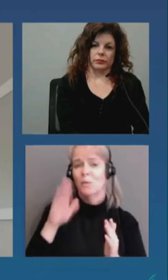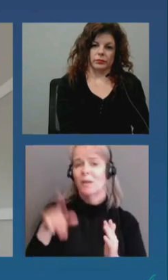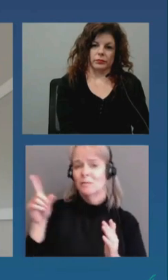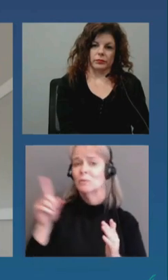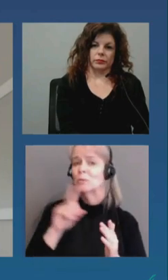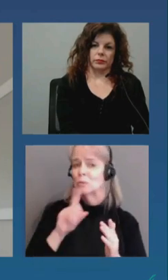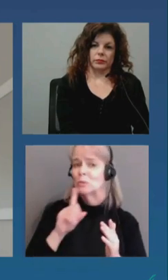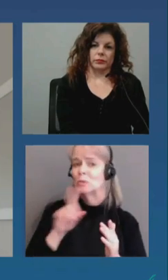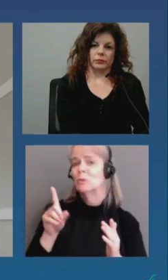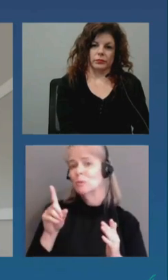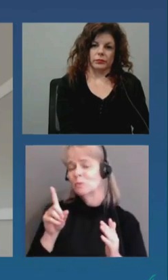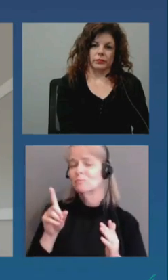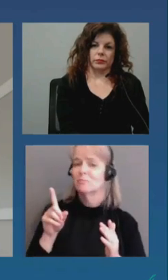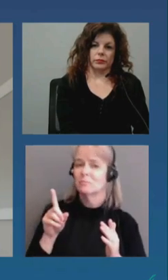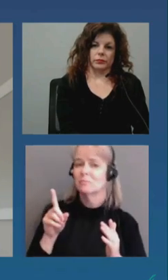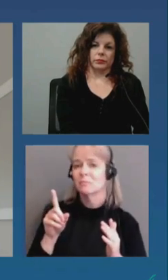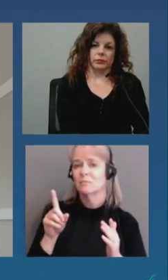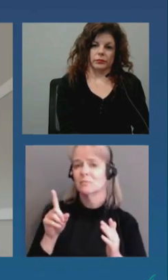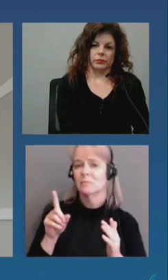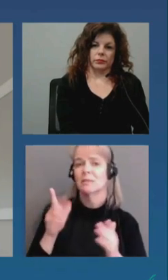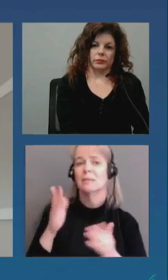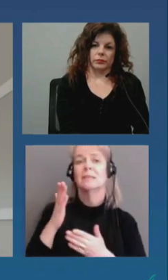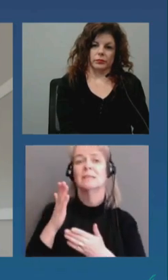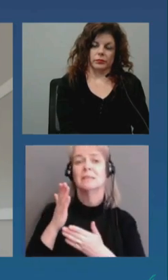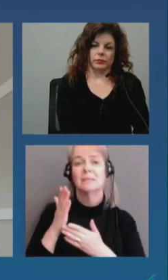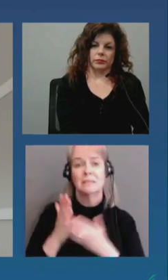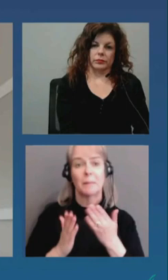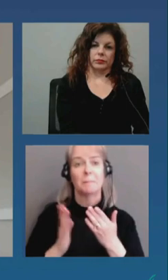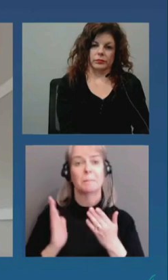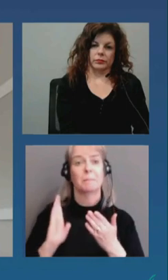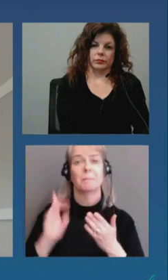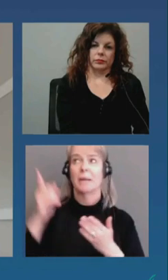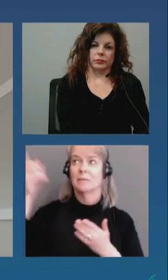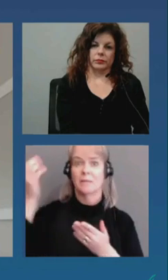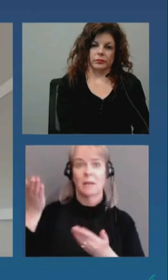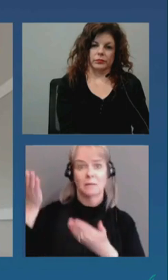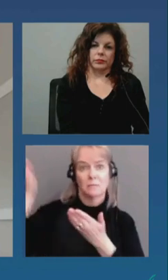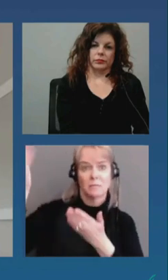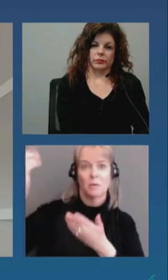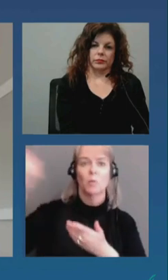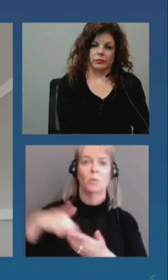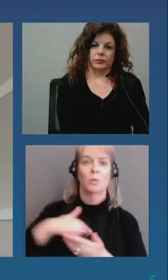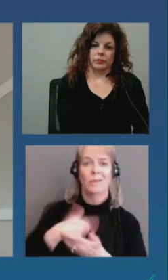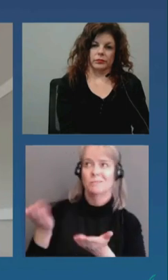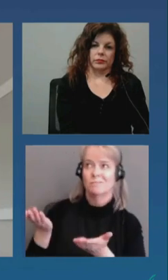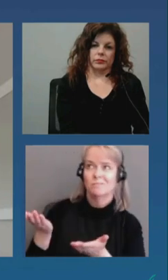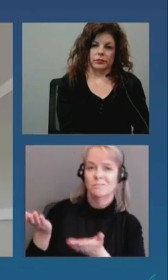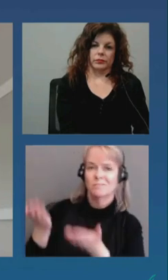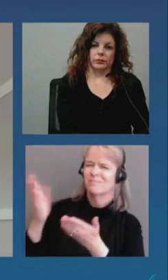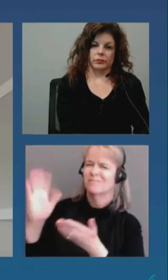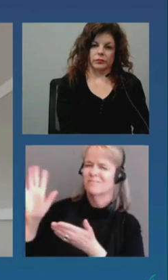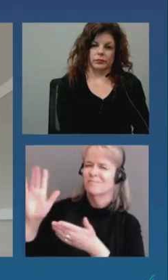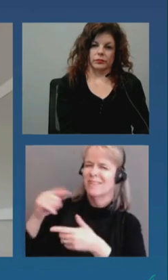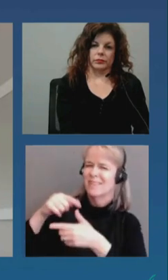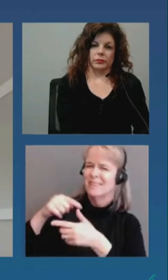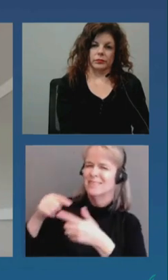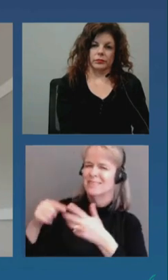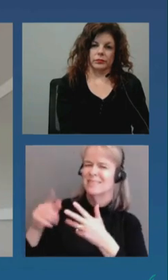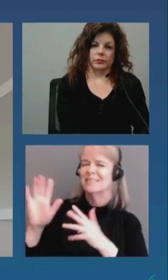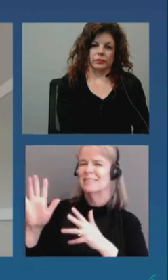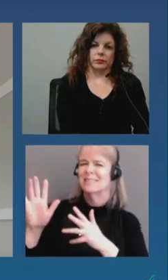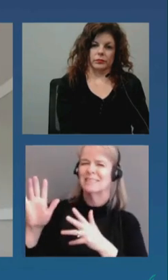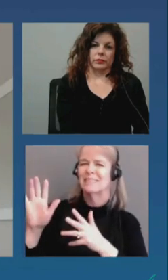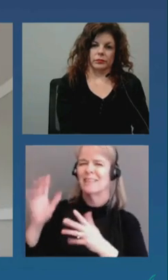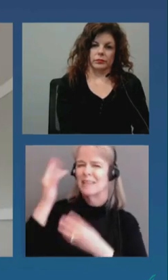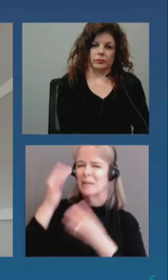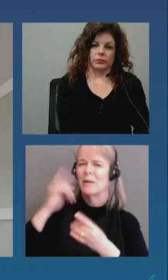downsides to some of the uh things that had been on the table um and that uh is important to to strike the